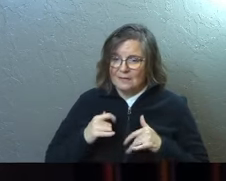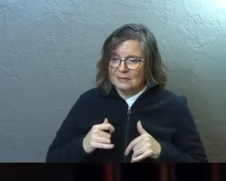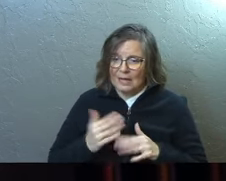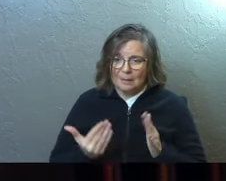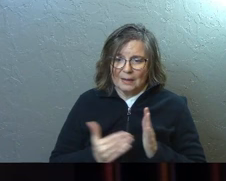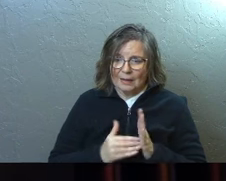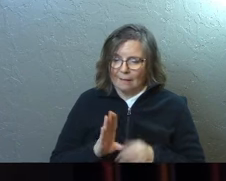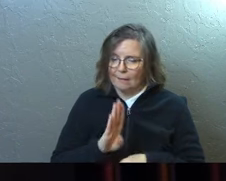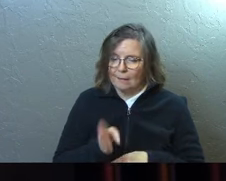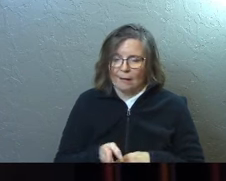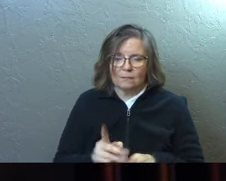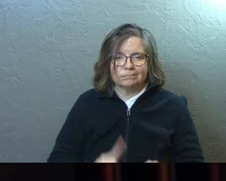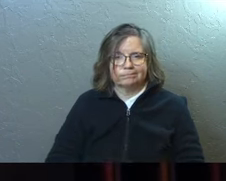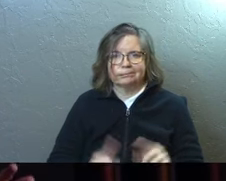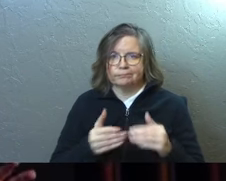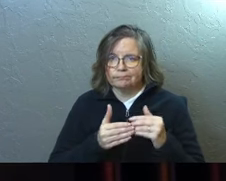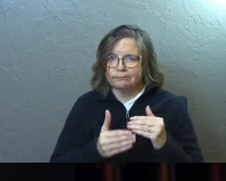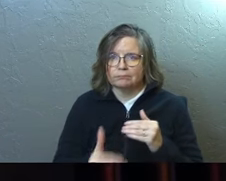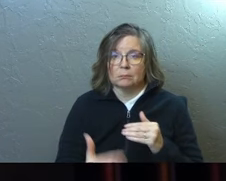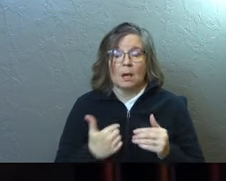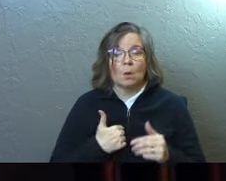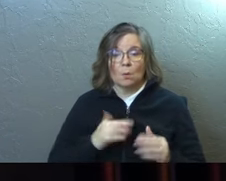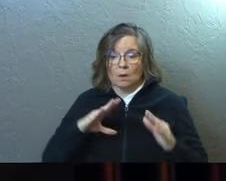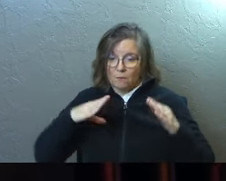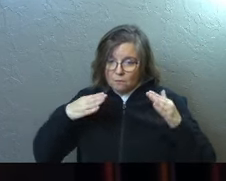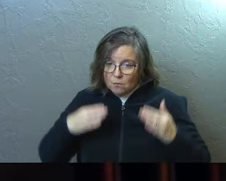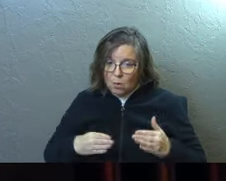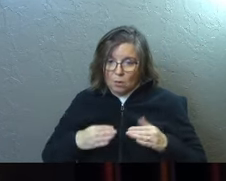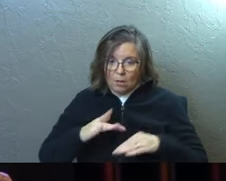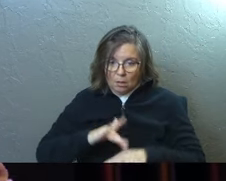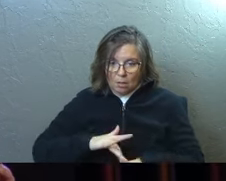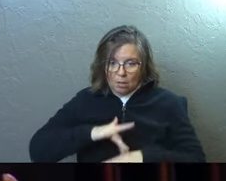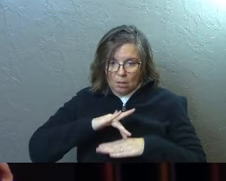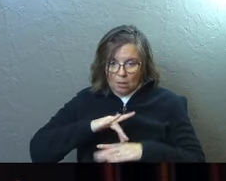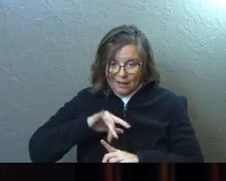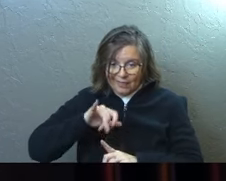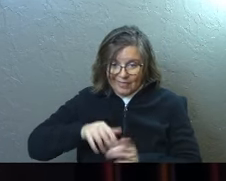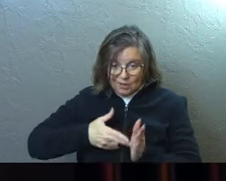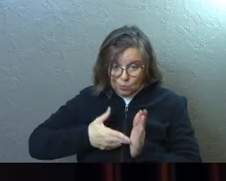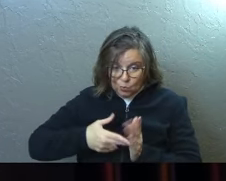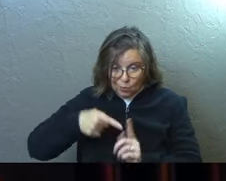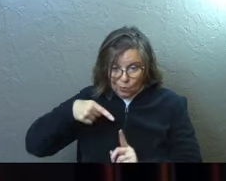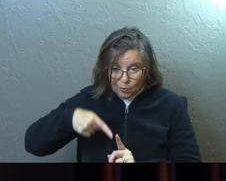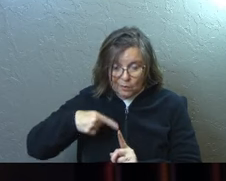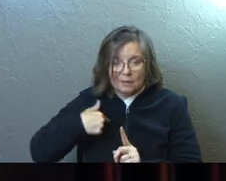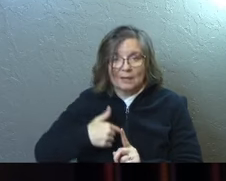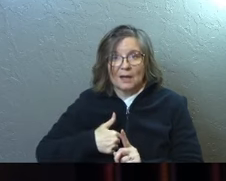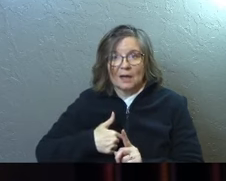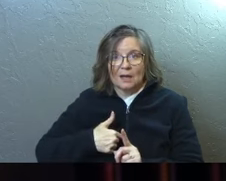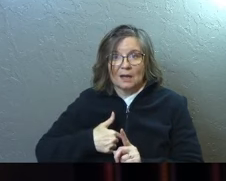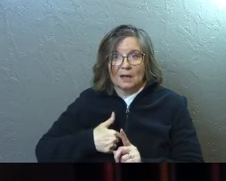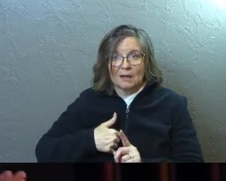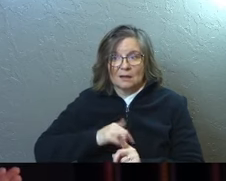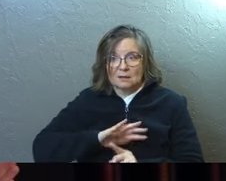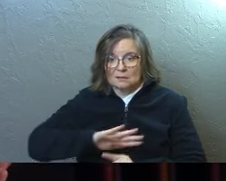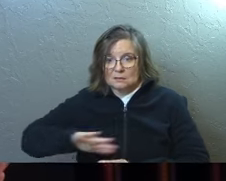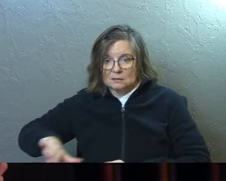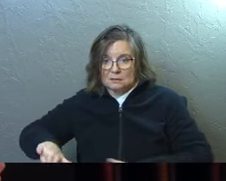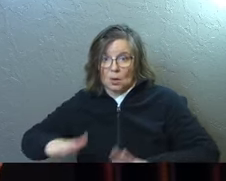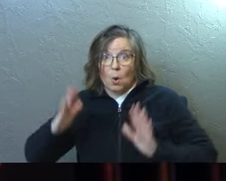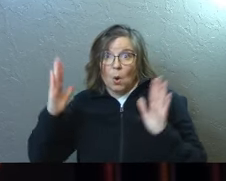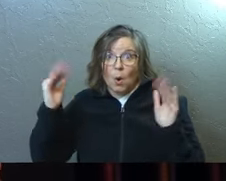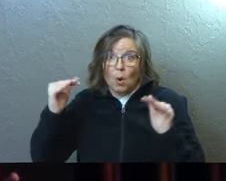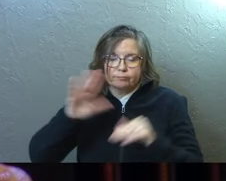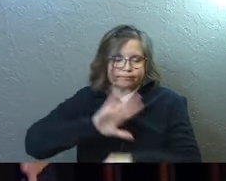is very, very difficult on us. And we so focus and fixate on that truth that we shove out the hope.